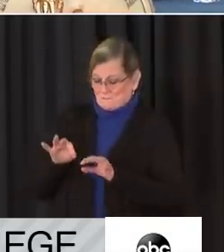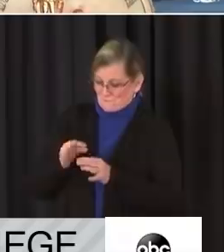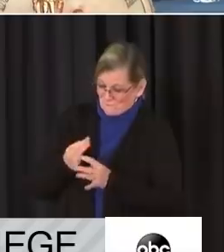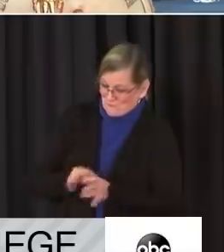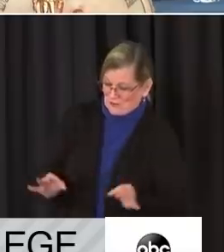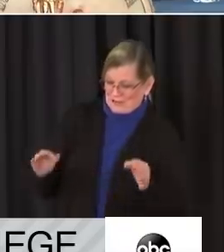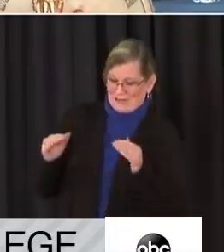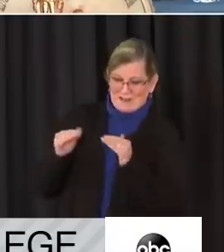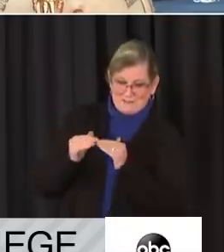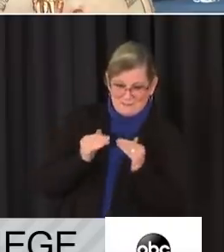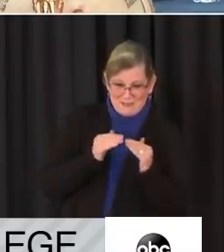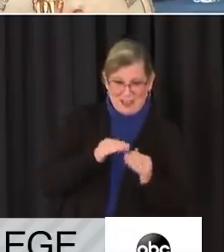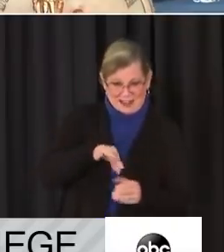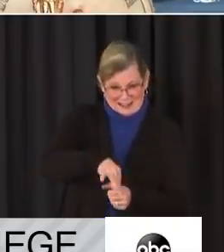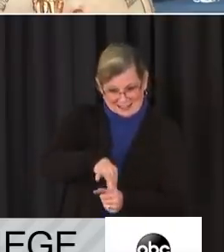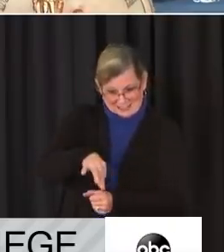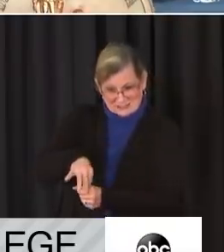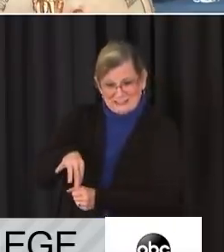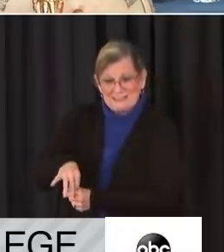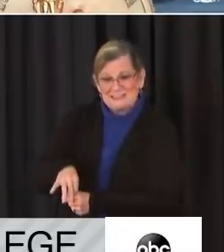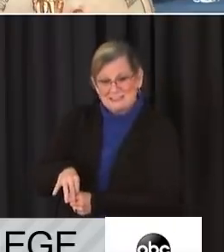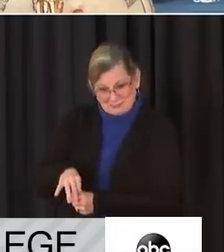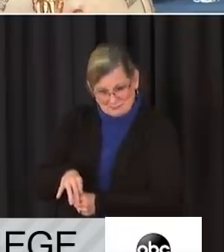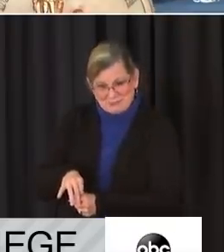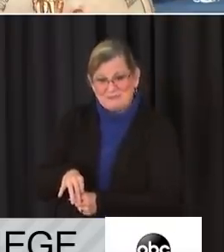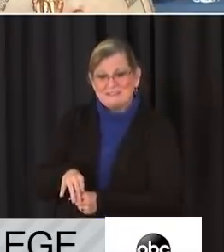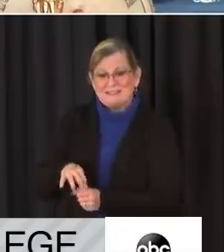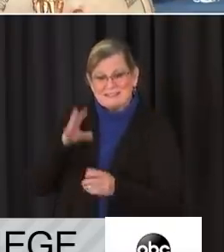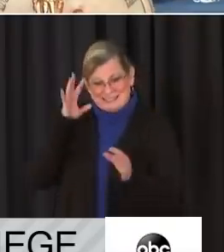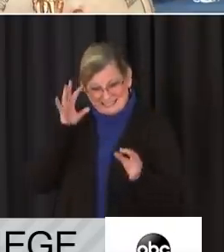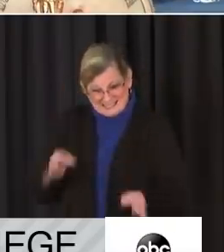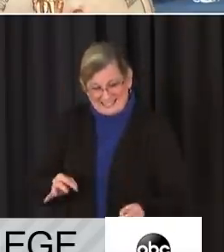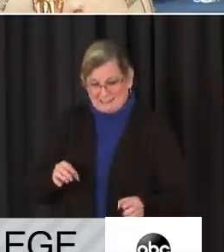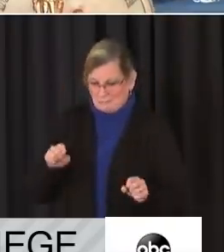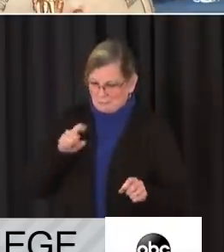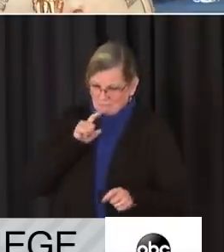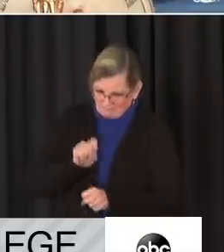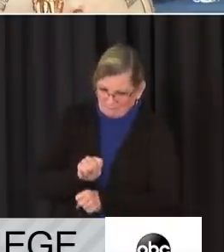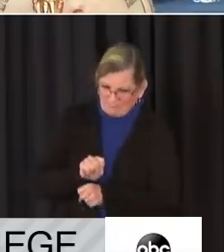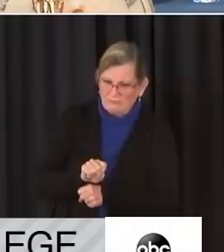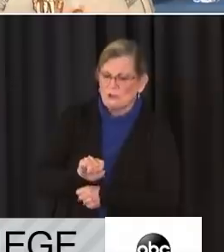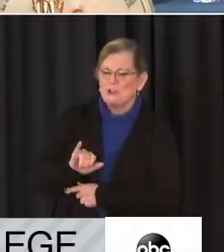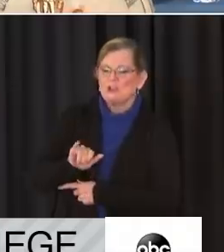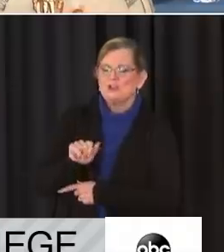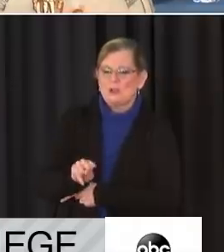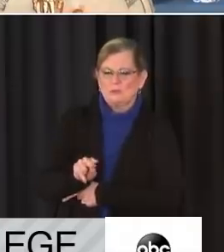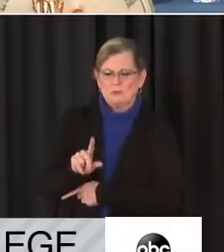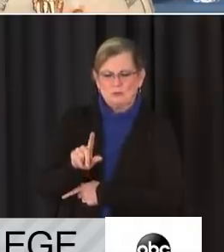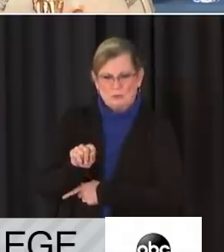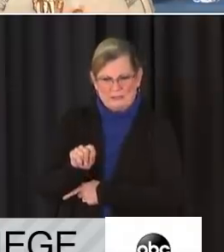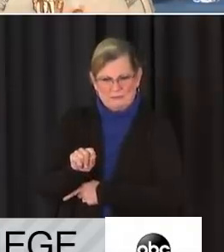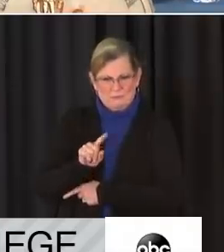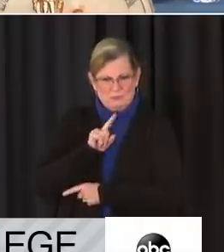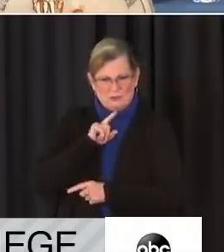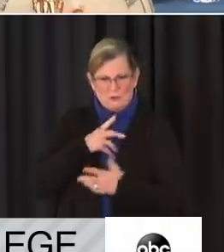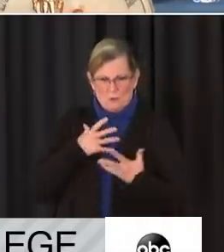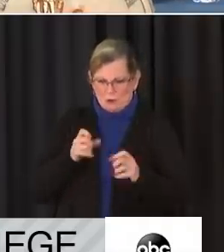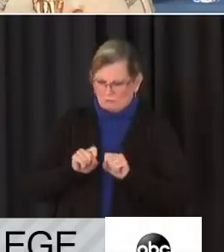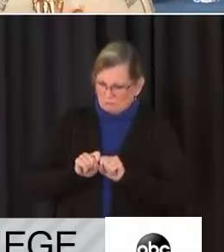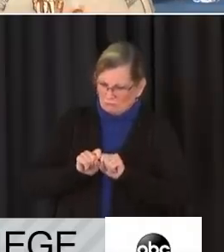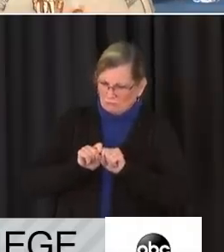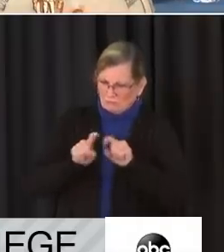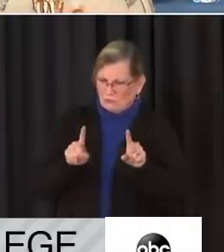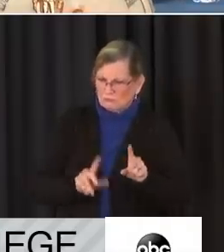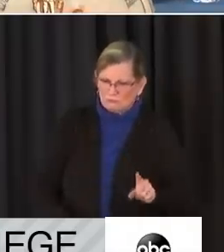would be the oaths that they take on January 20th. This should send a clear message to our nation and the